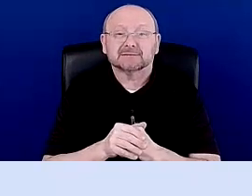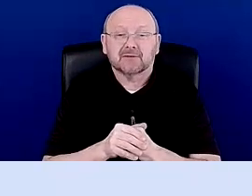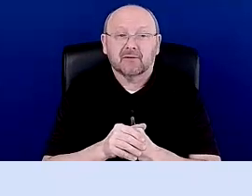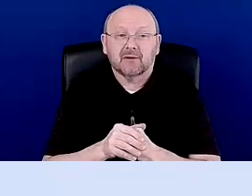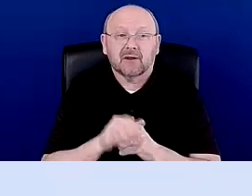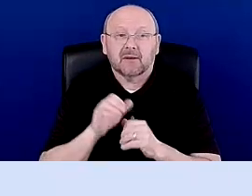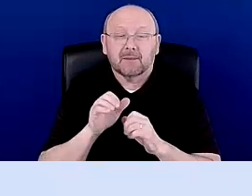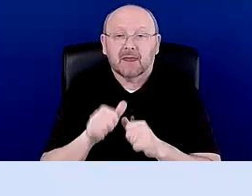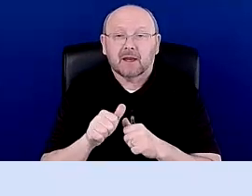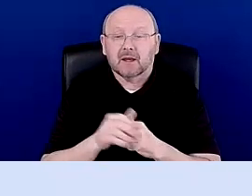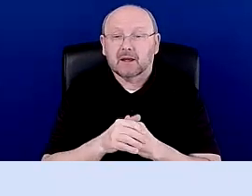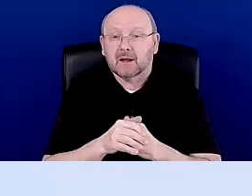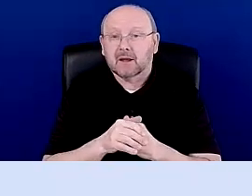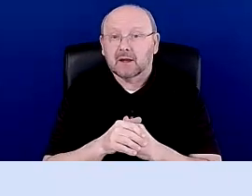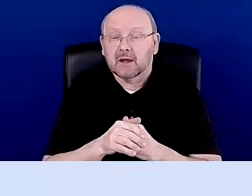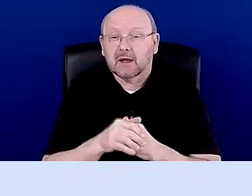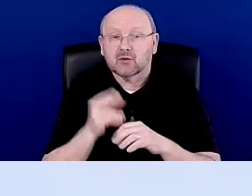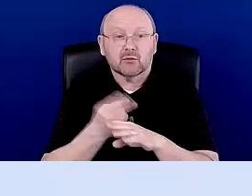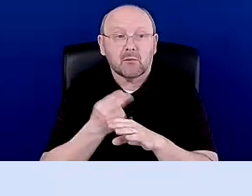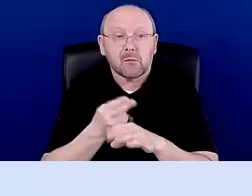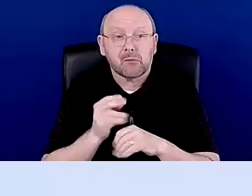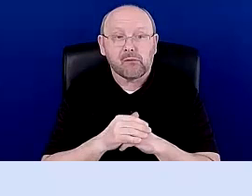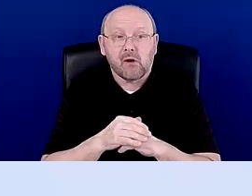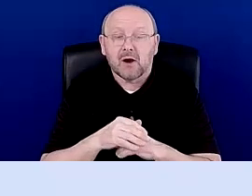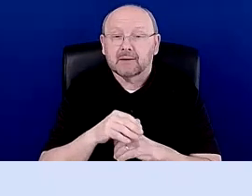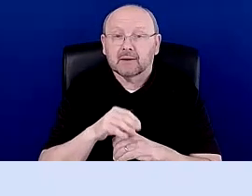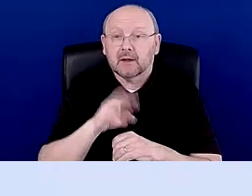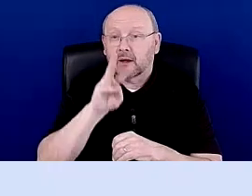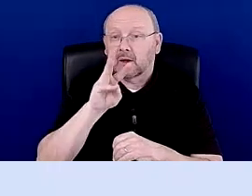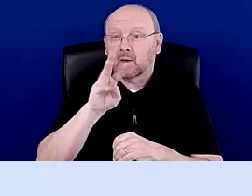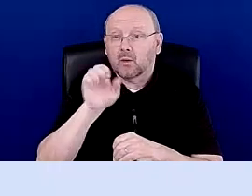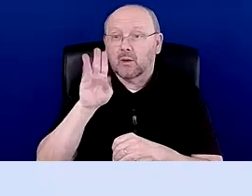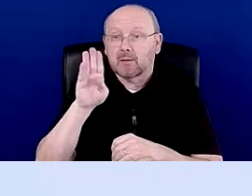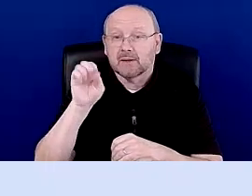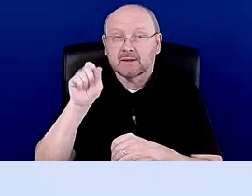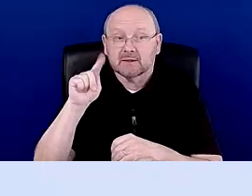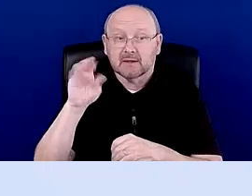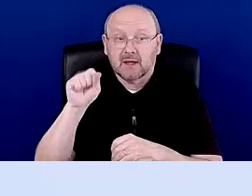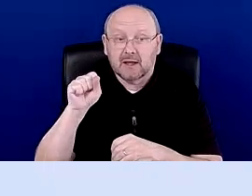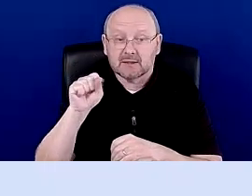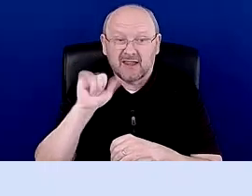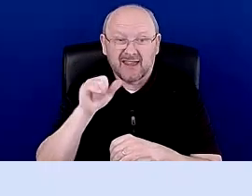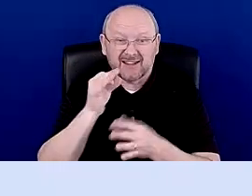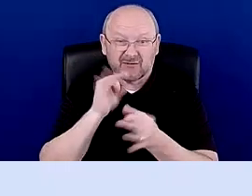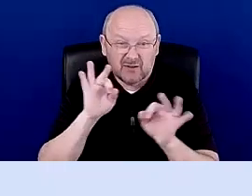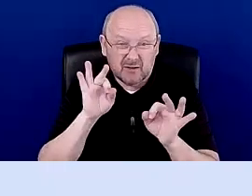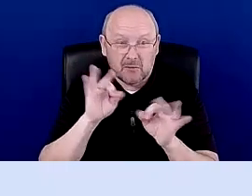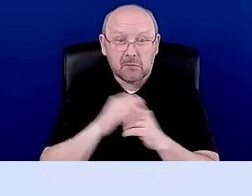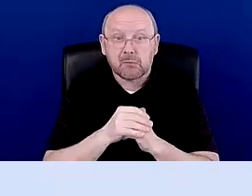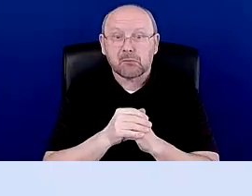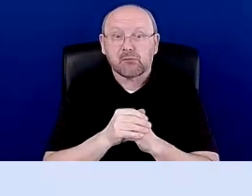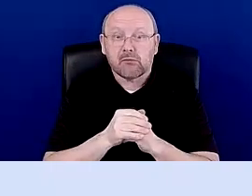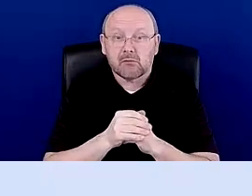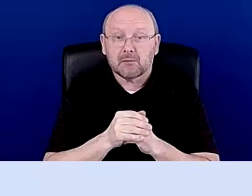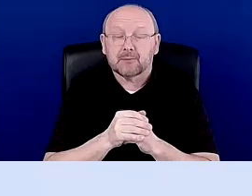built up so that you can make your course, um, websites, anything that is free on the web, you can use